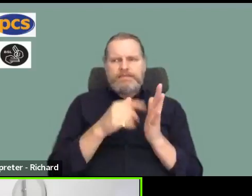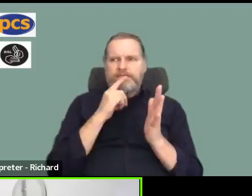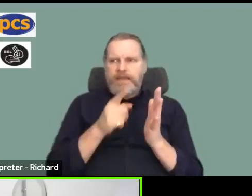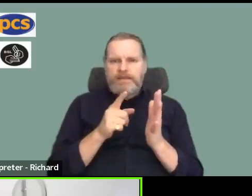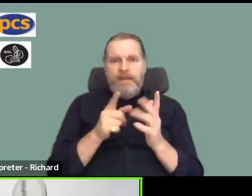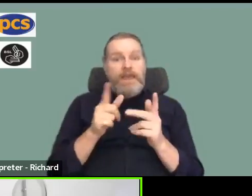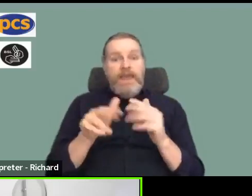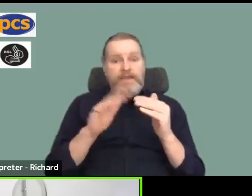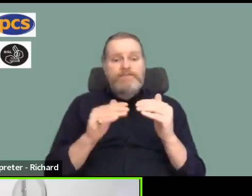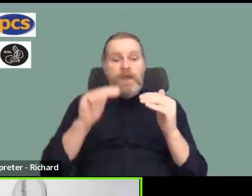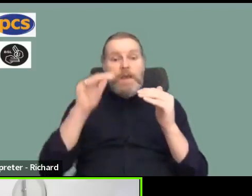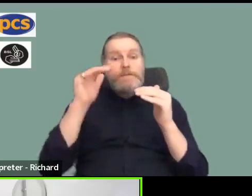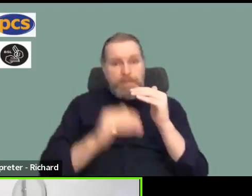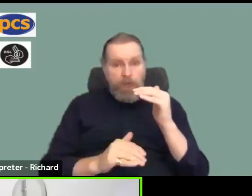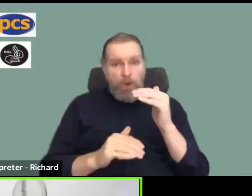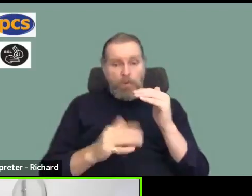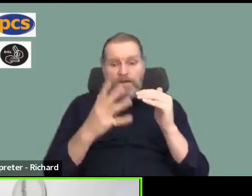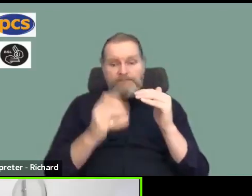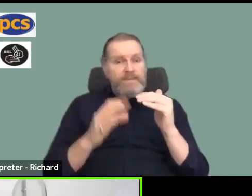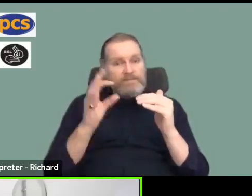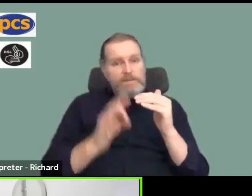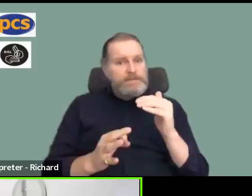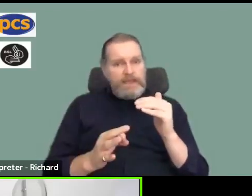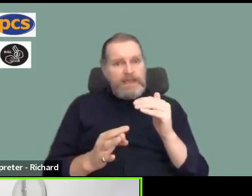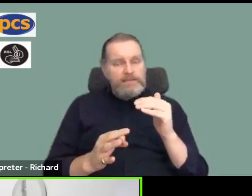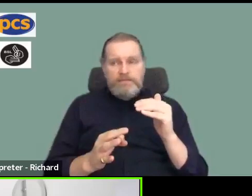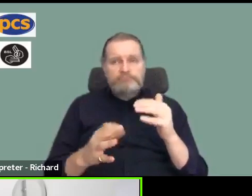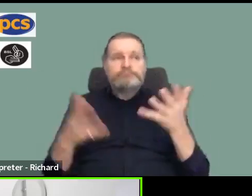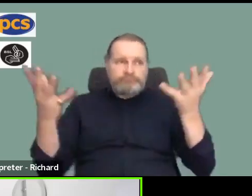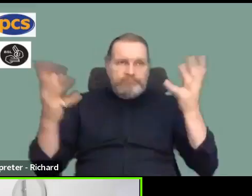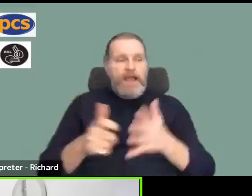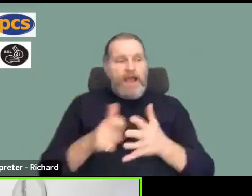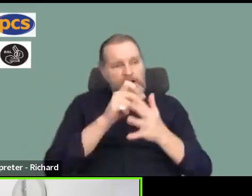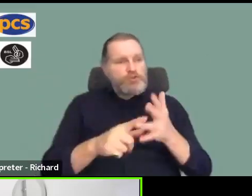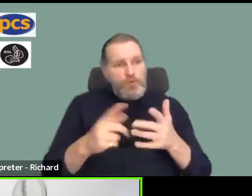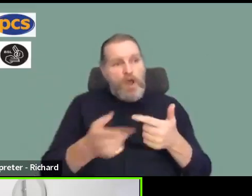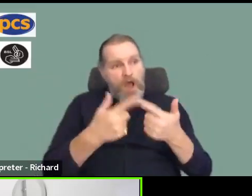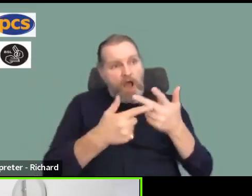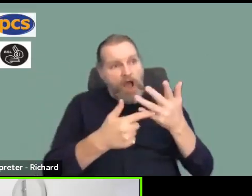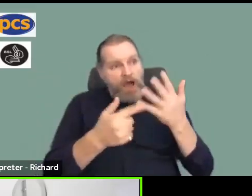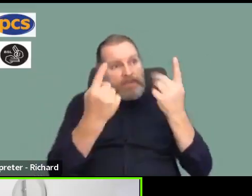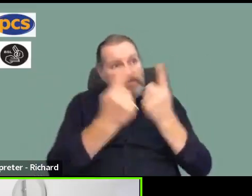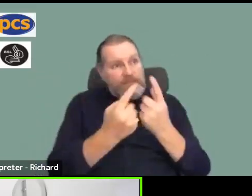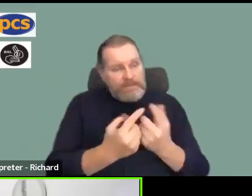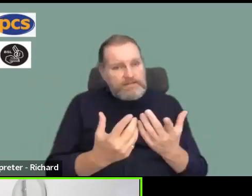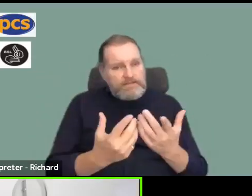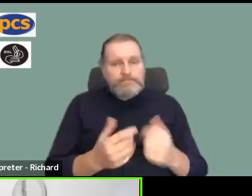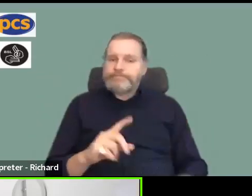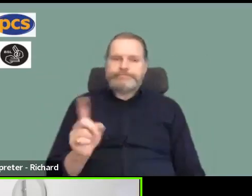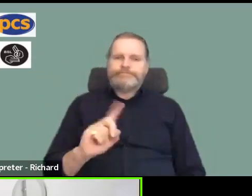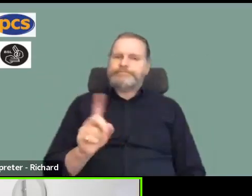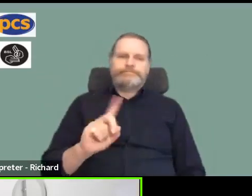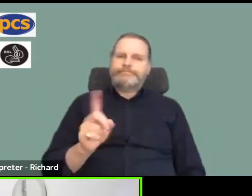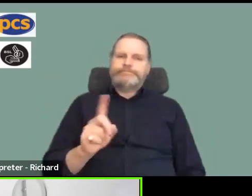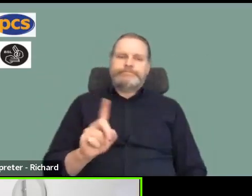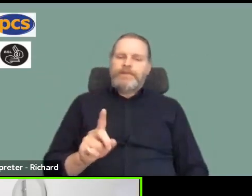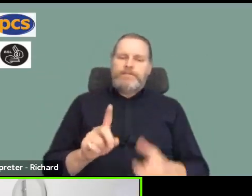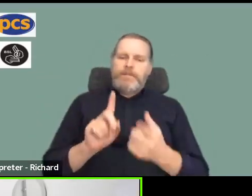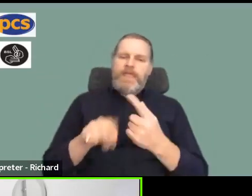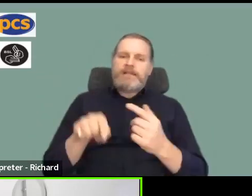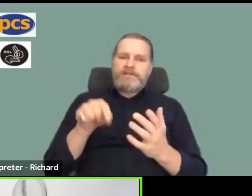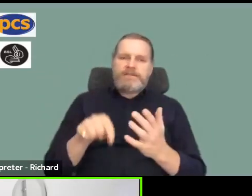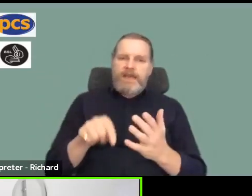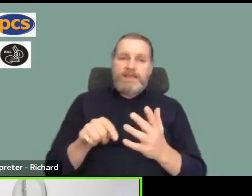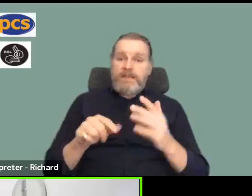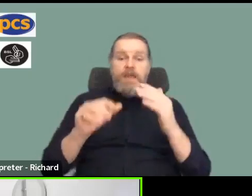I'm prepared to do absolutely any other type of action that we can do. But unfortunately, Liz, that anti-trading legislation that we've talked about